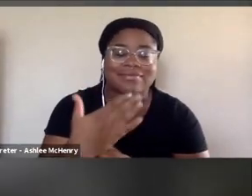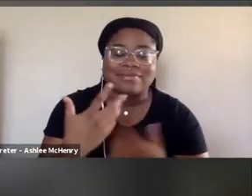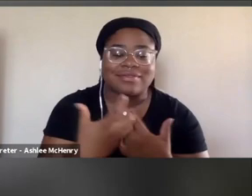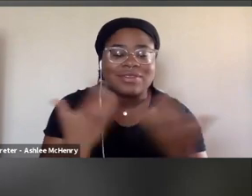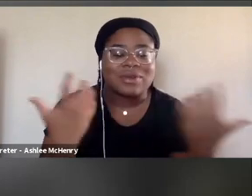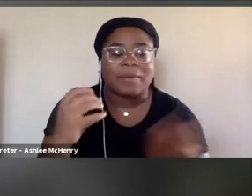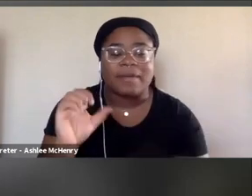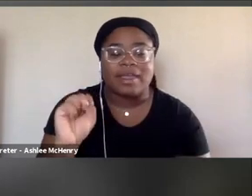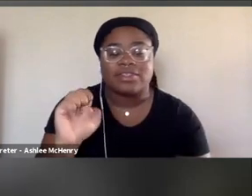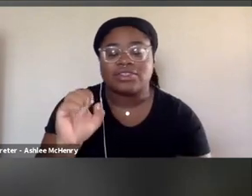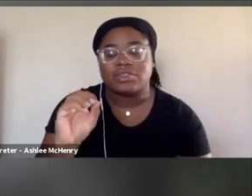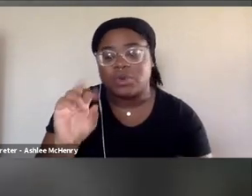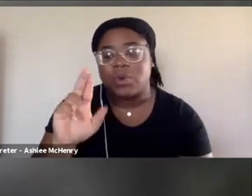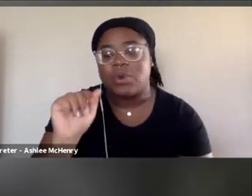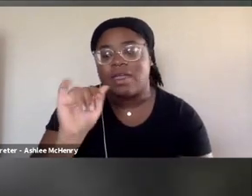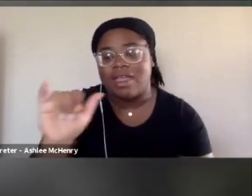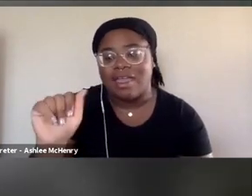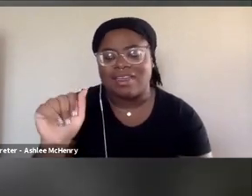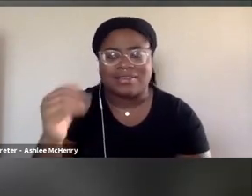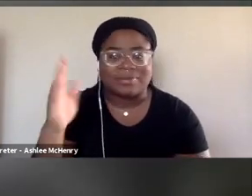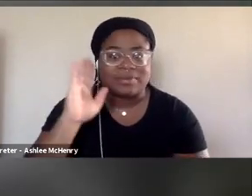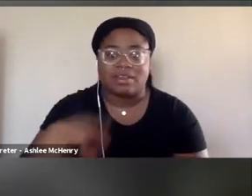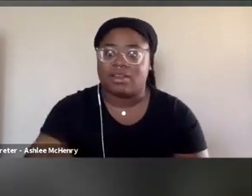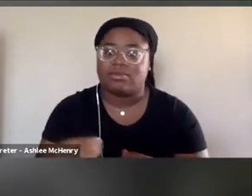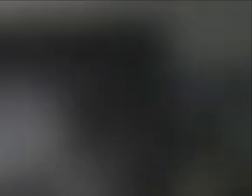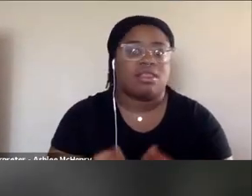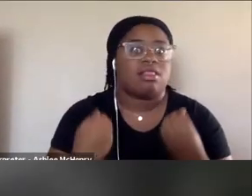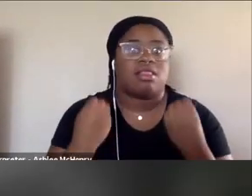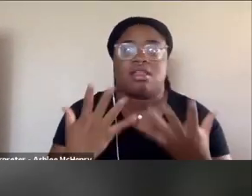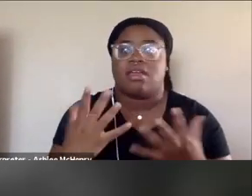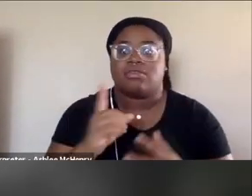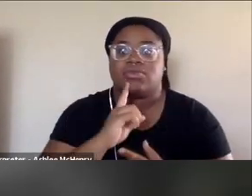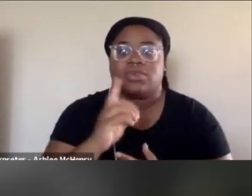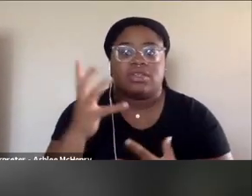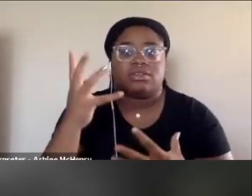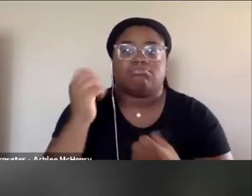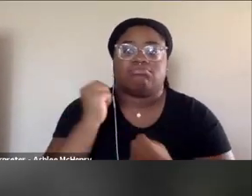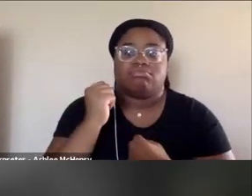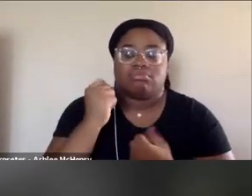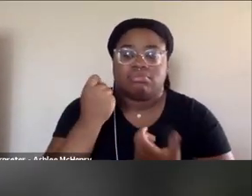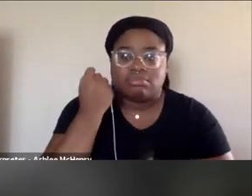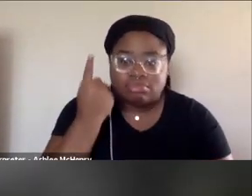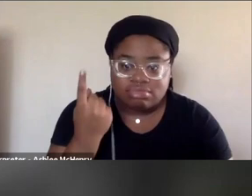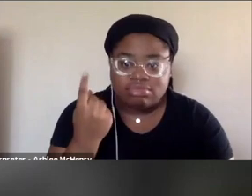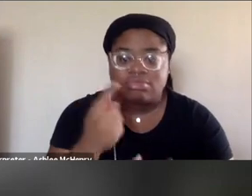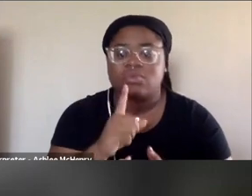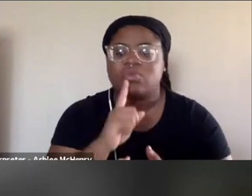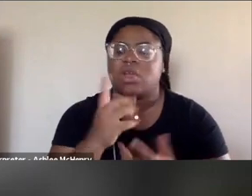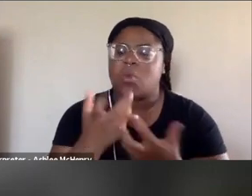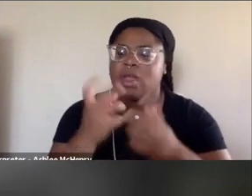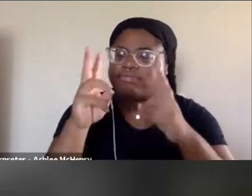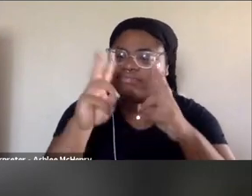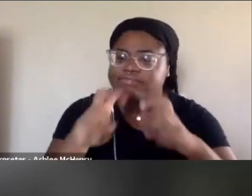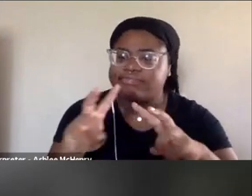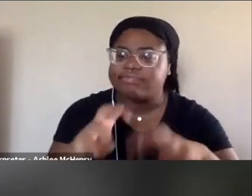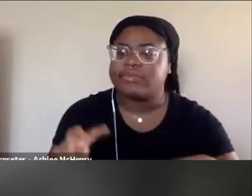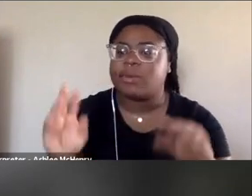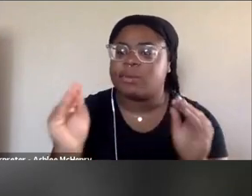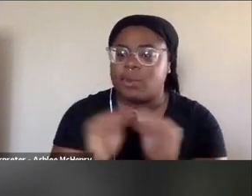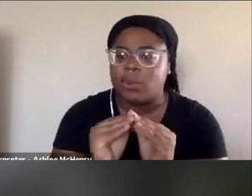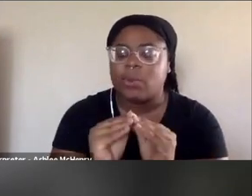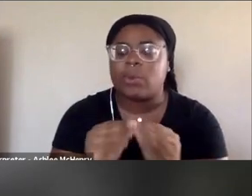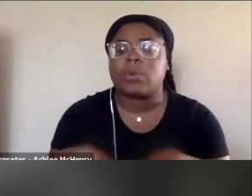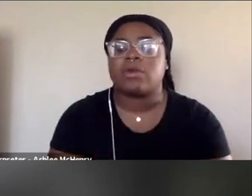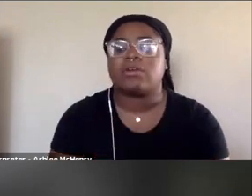Soraya. We know this is a lot, you know, to take in and we want to, you know, break this down a little bit more. So